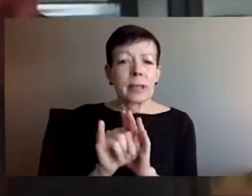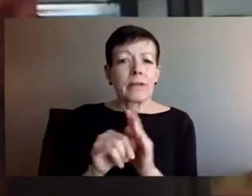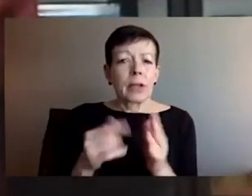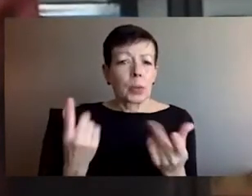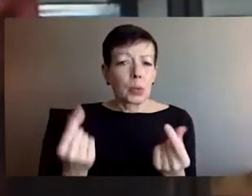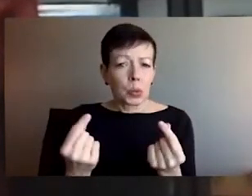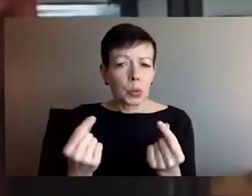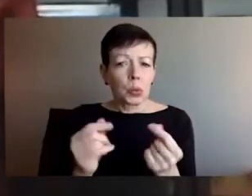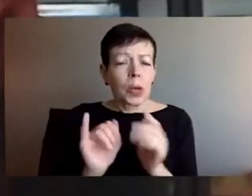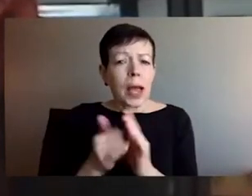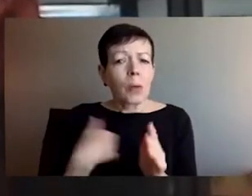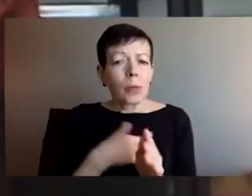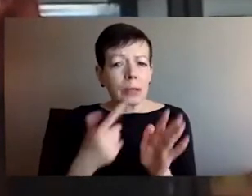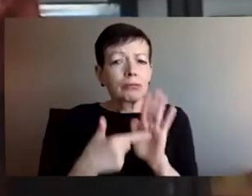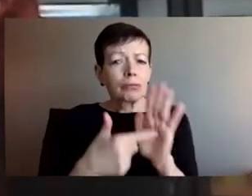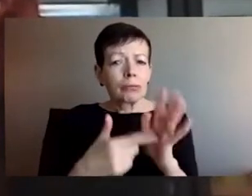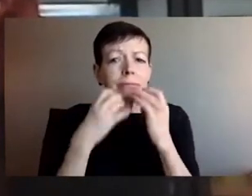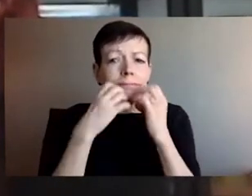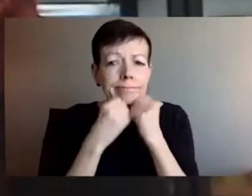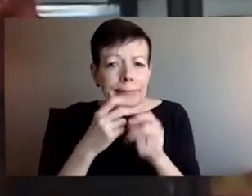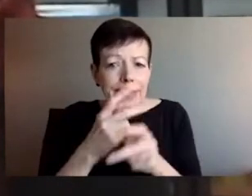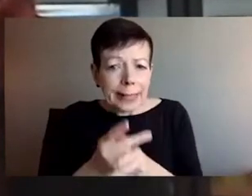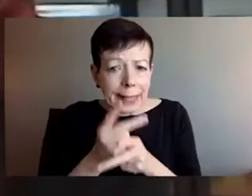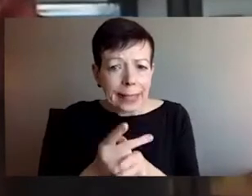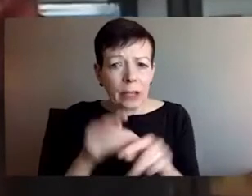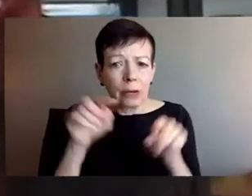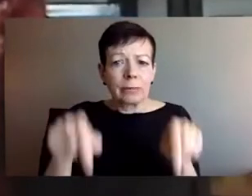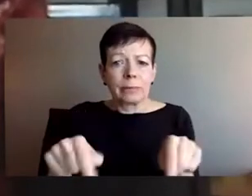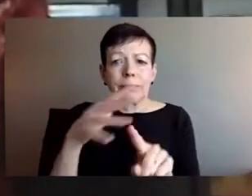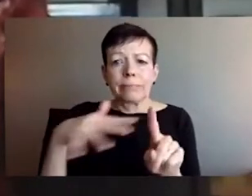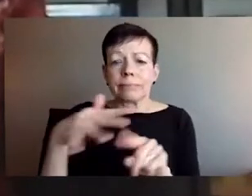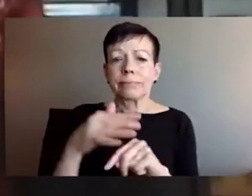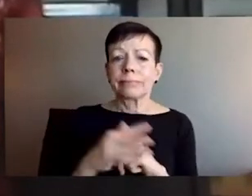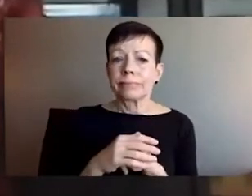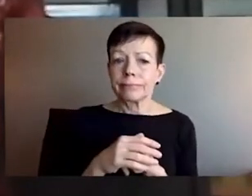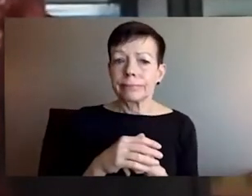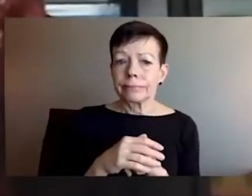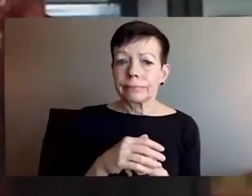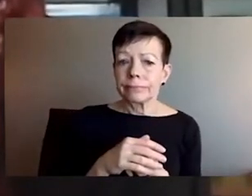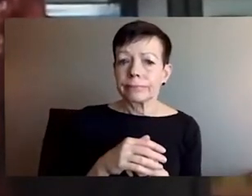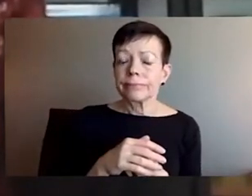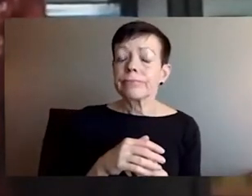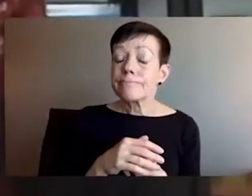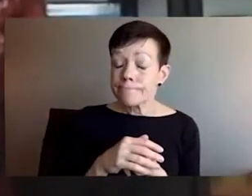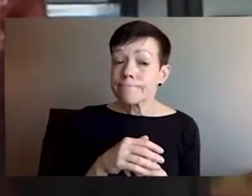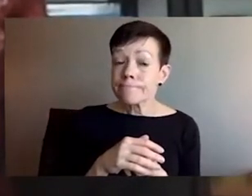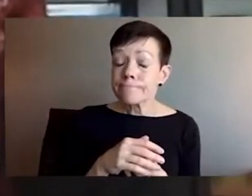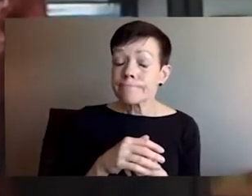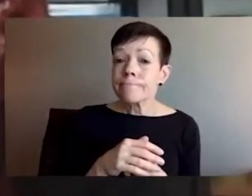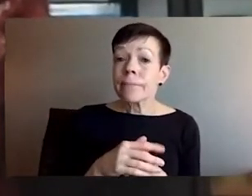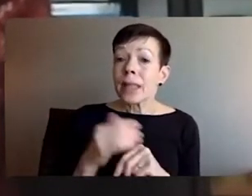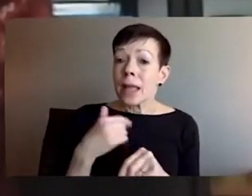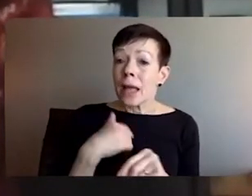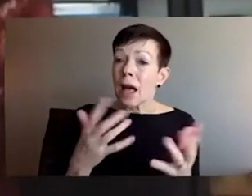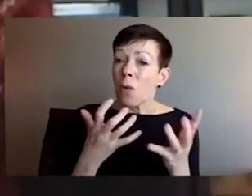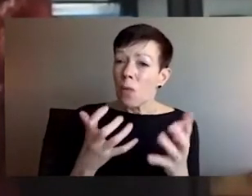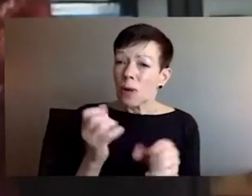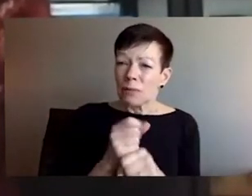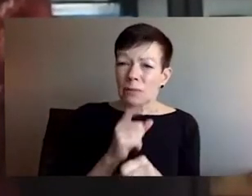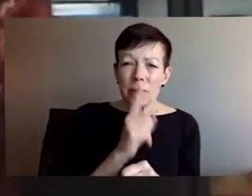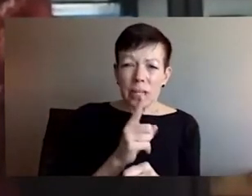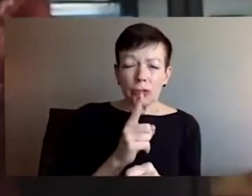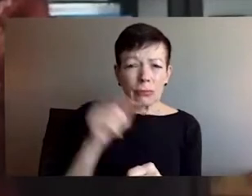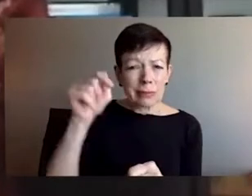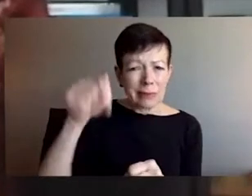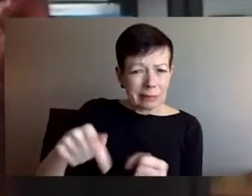names, then I will speak to the current situation and recent history, and then I'd like to identify